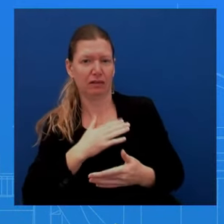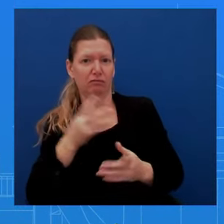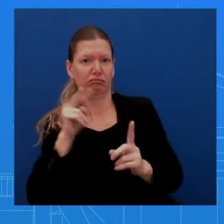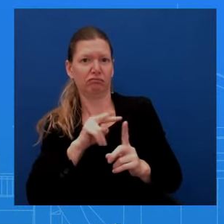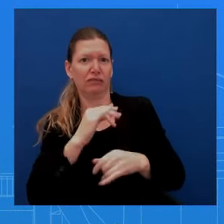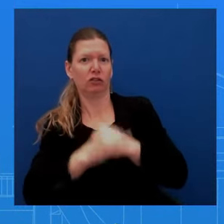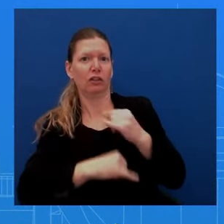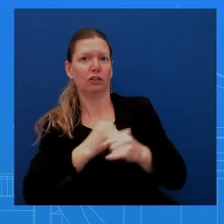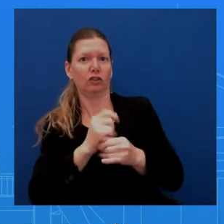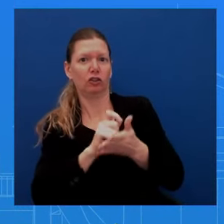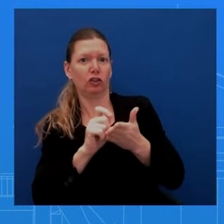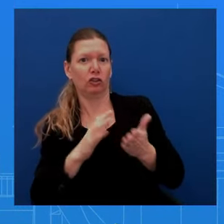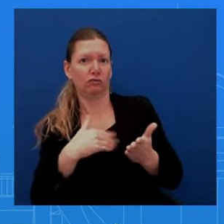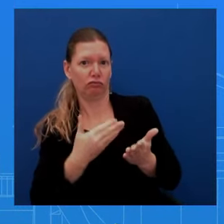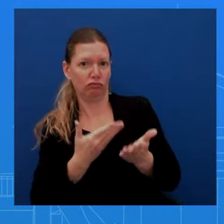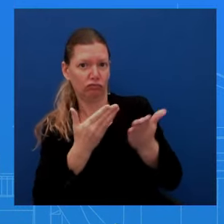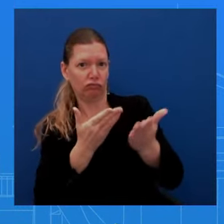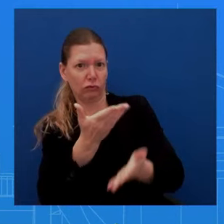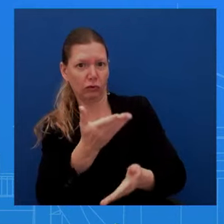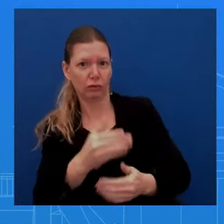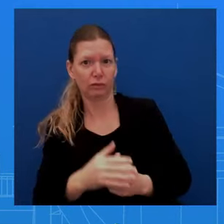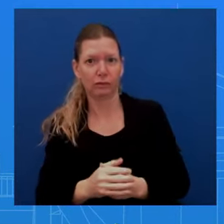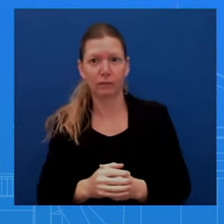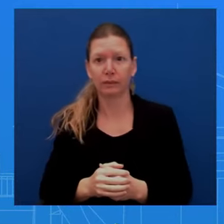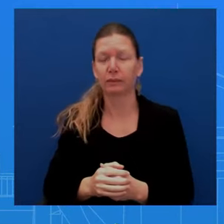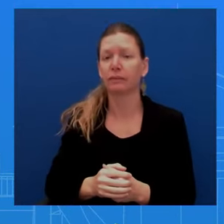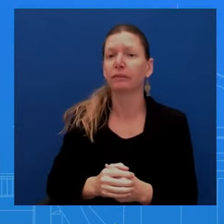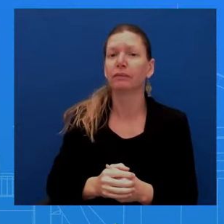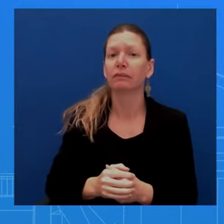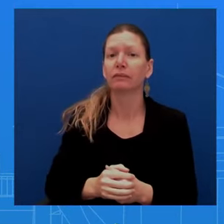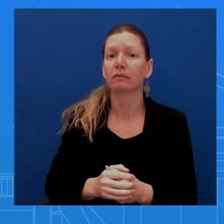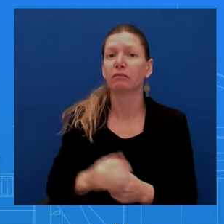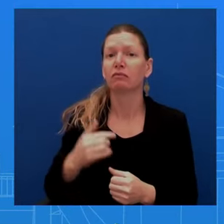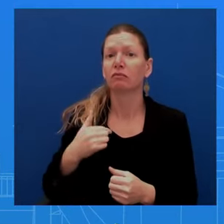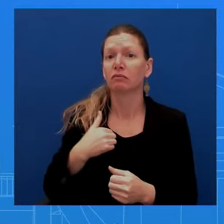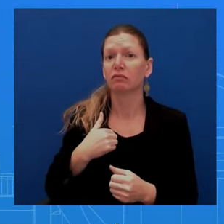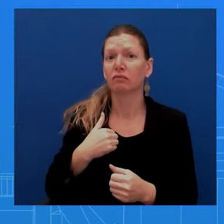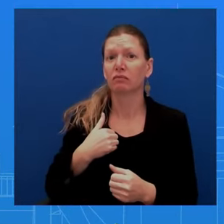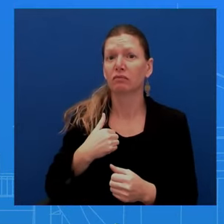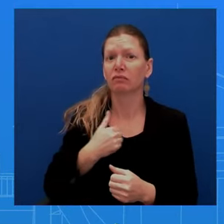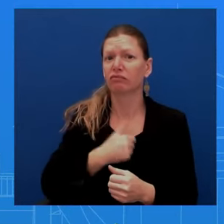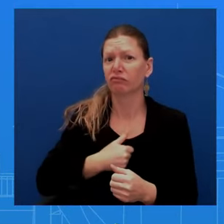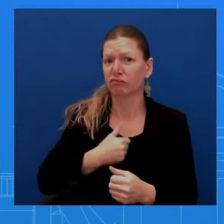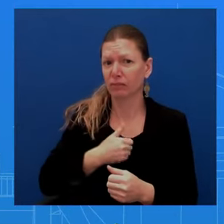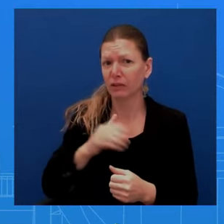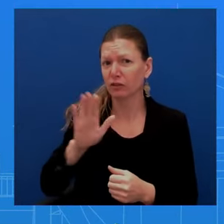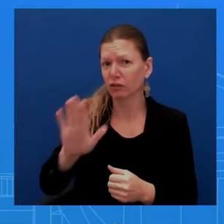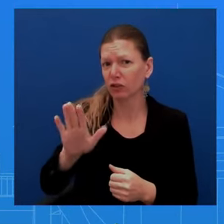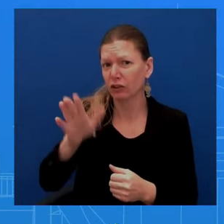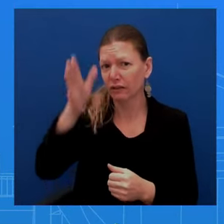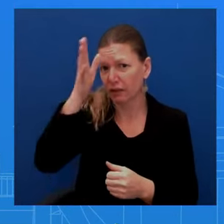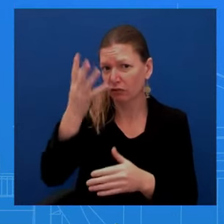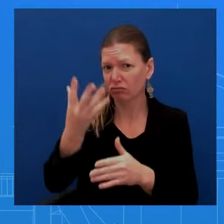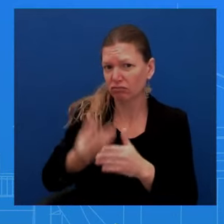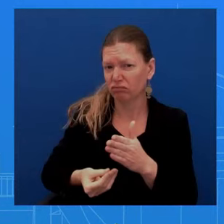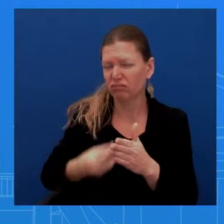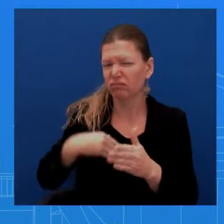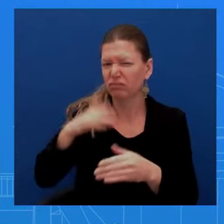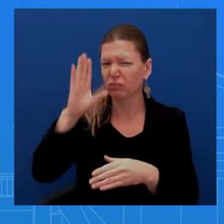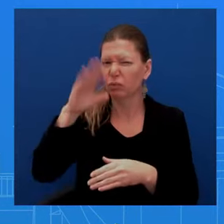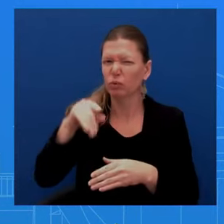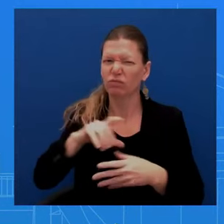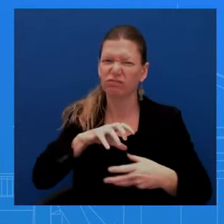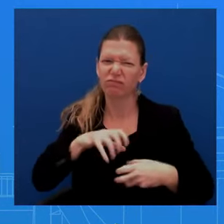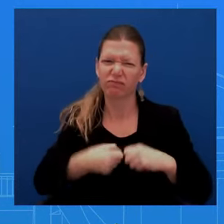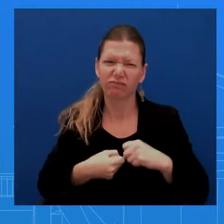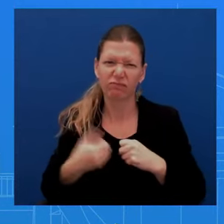to you and to your family for the loss of your dad. Um, uh, I know how painful that can be. Uh, look, president Biden has been very